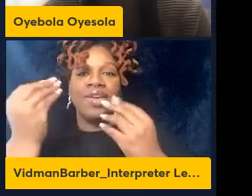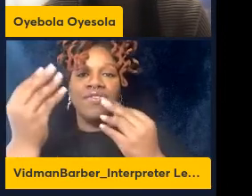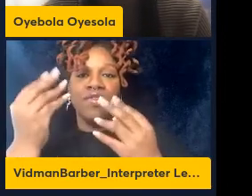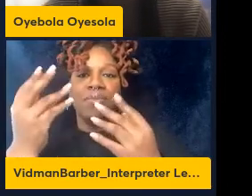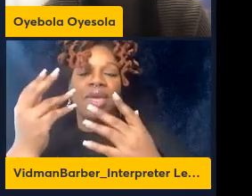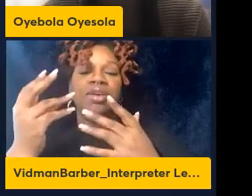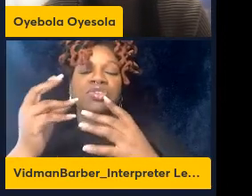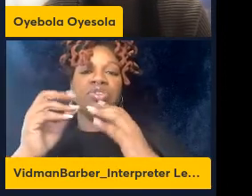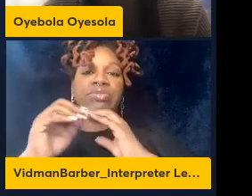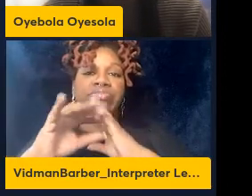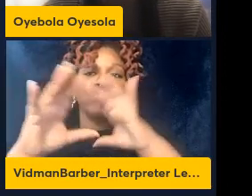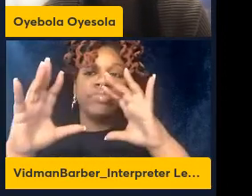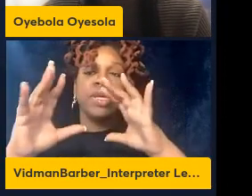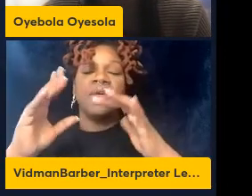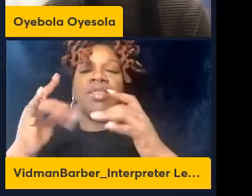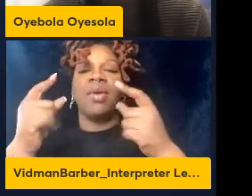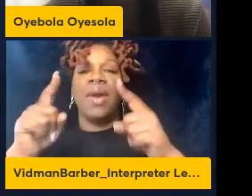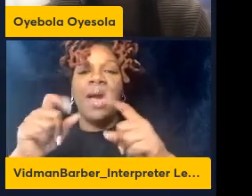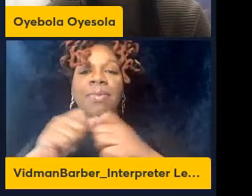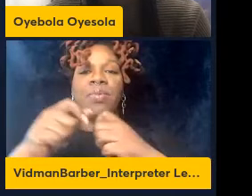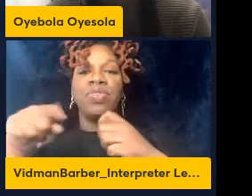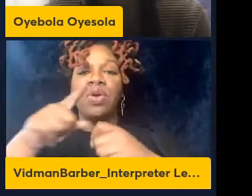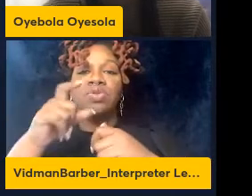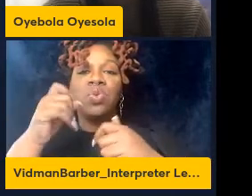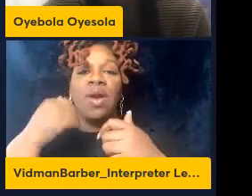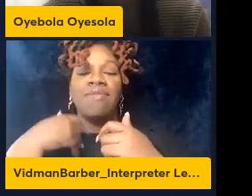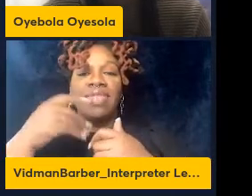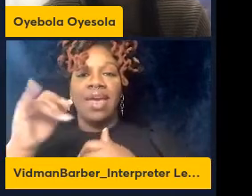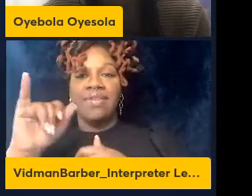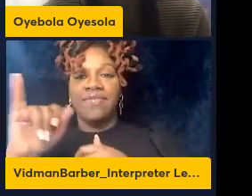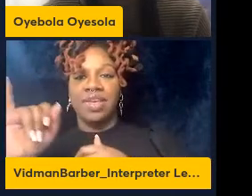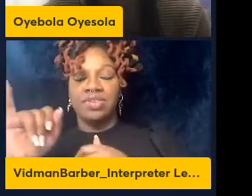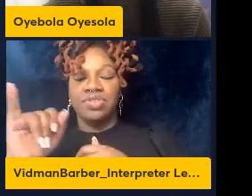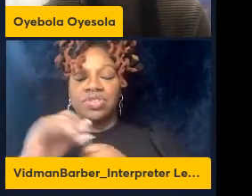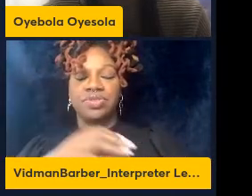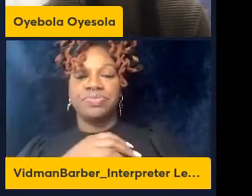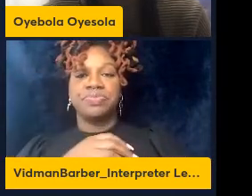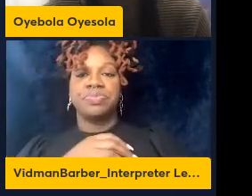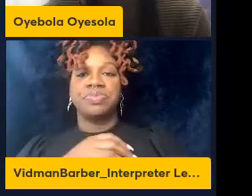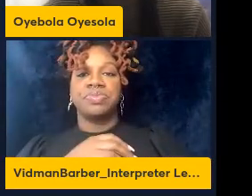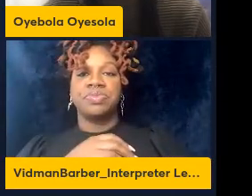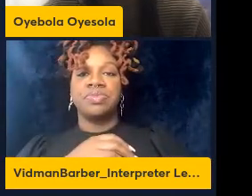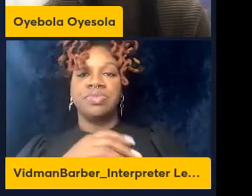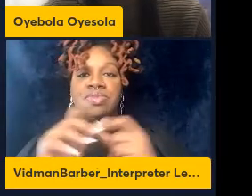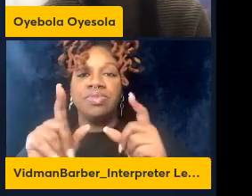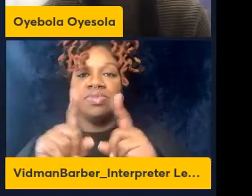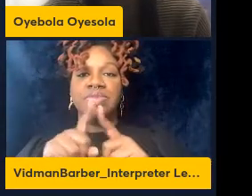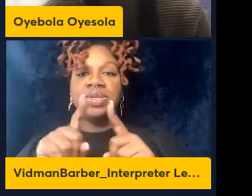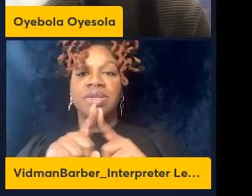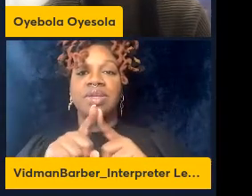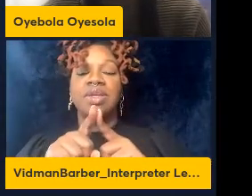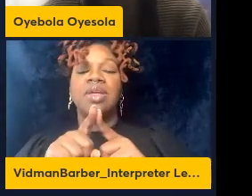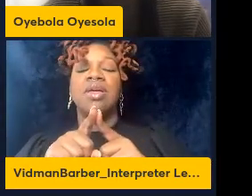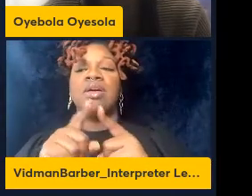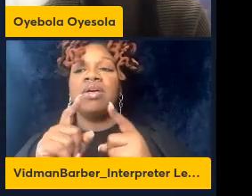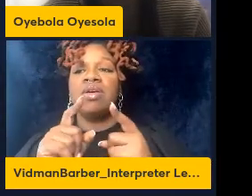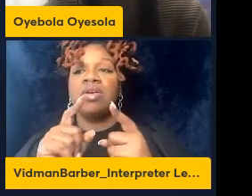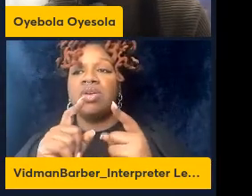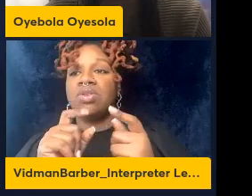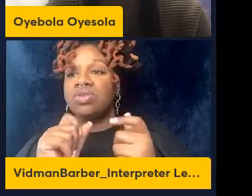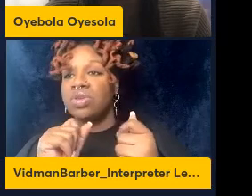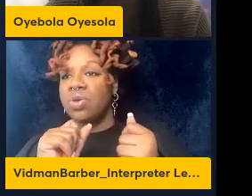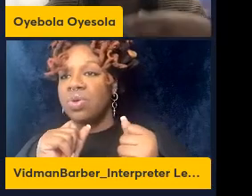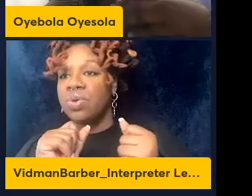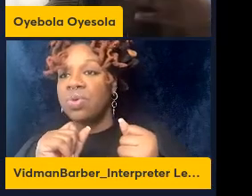infected with helmets we can also look at loading factors and here what